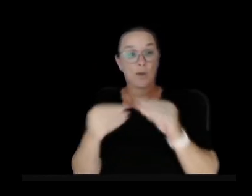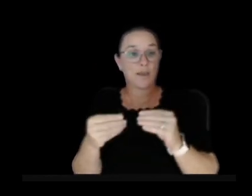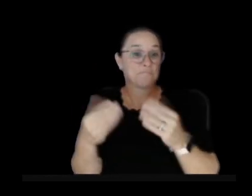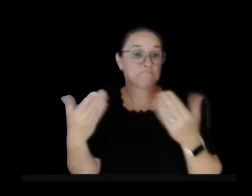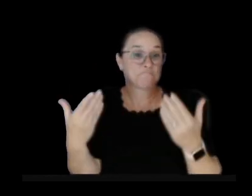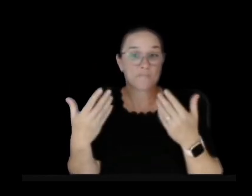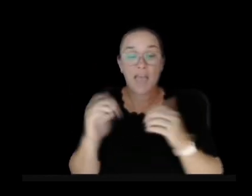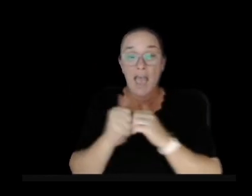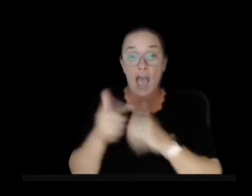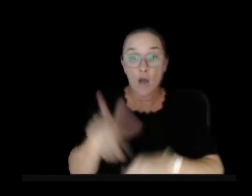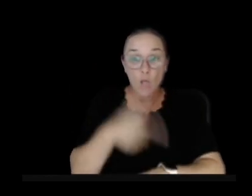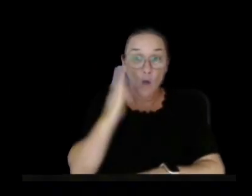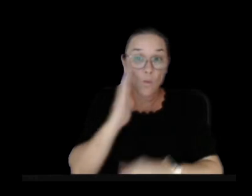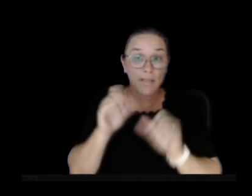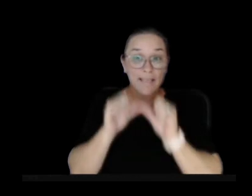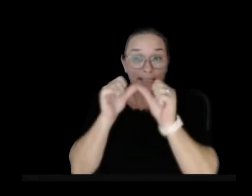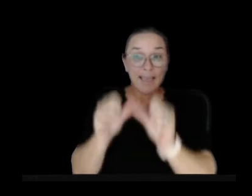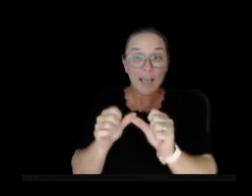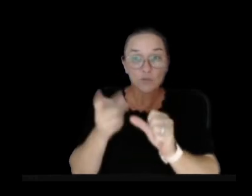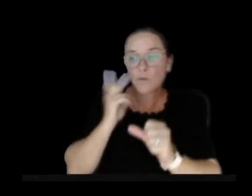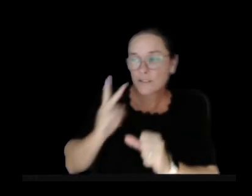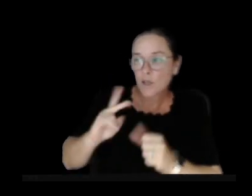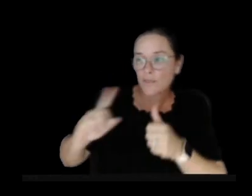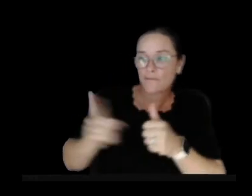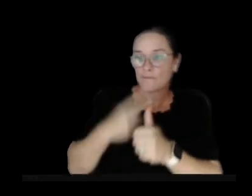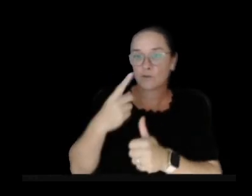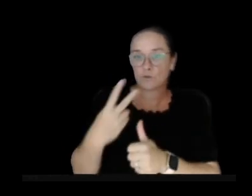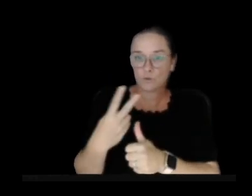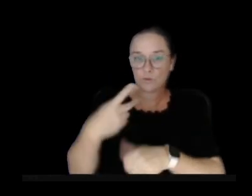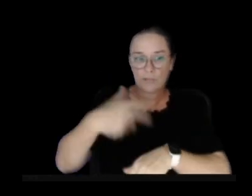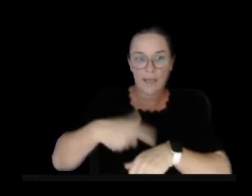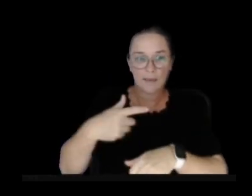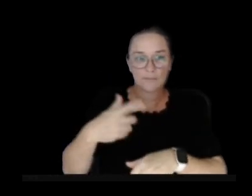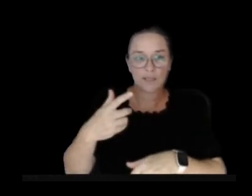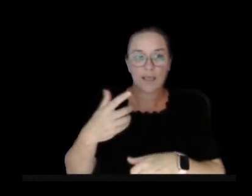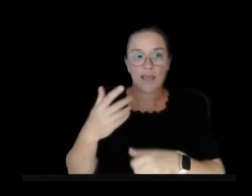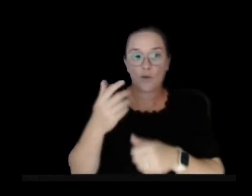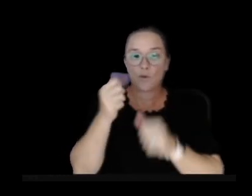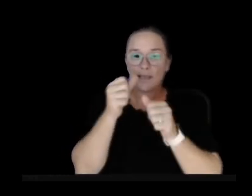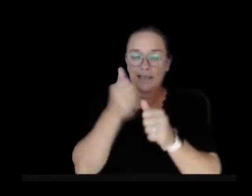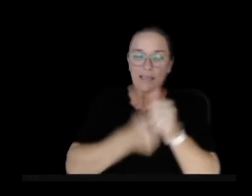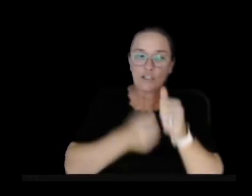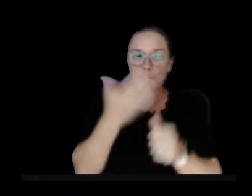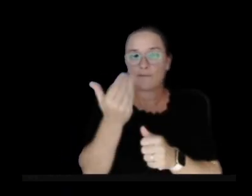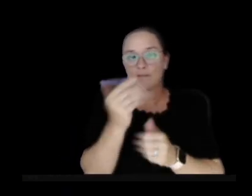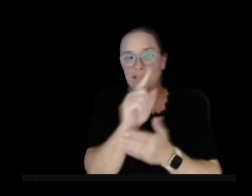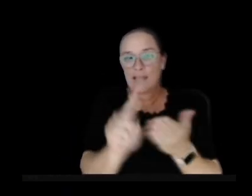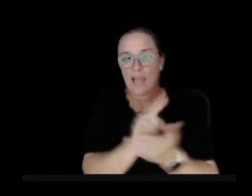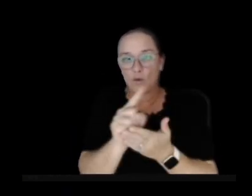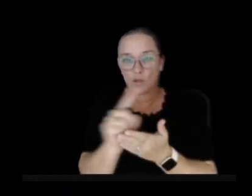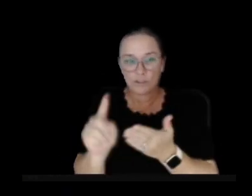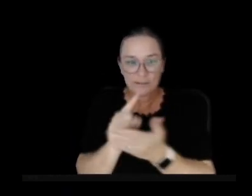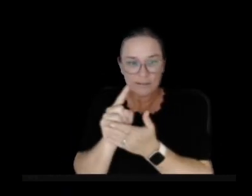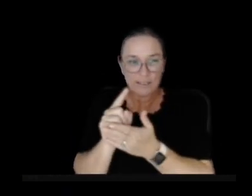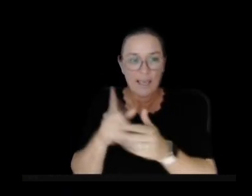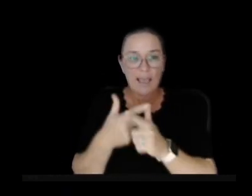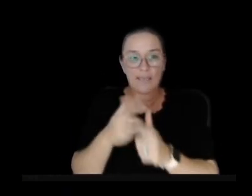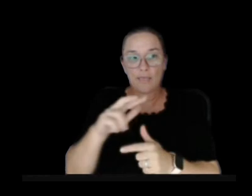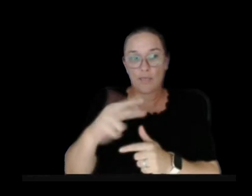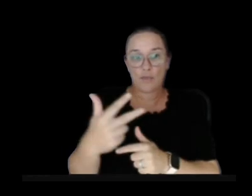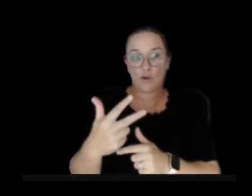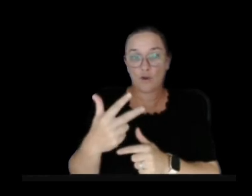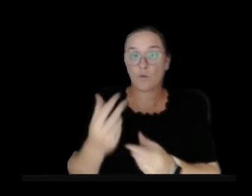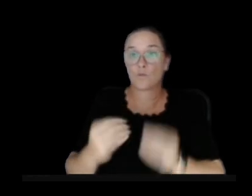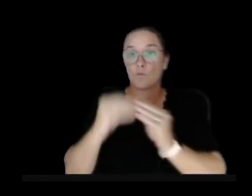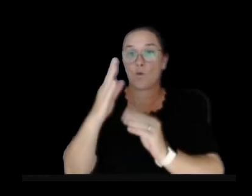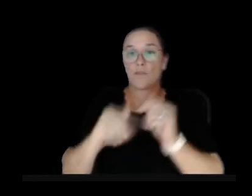last having seen that the first two episodes lasted about 15 hours each the third episode lasted over eight